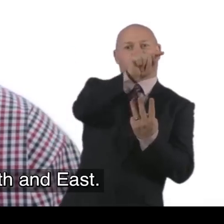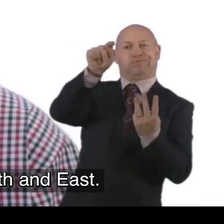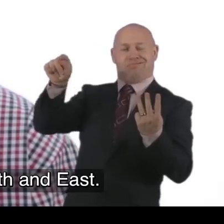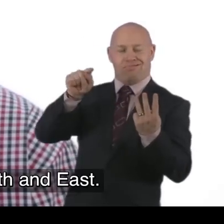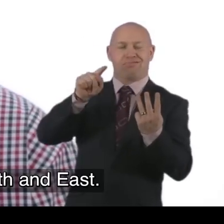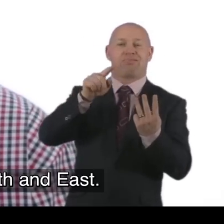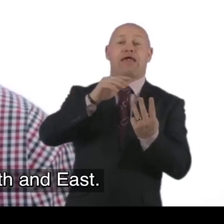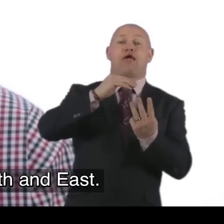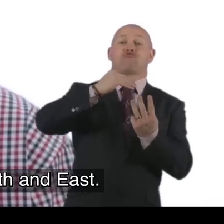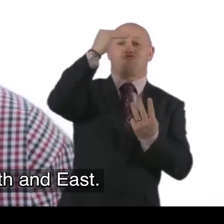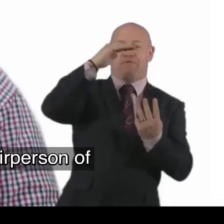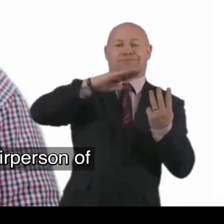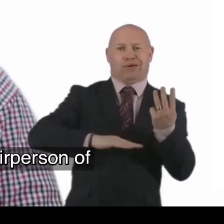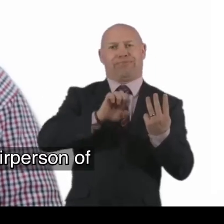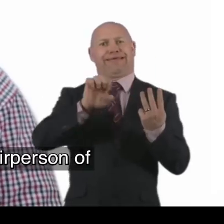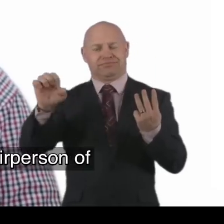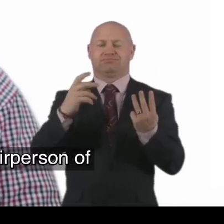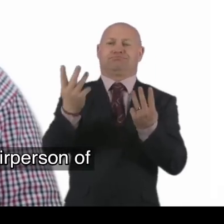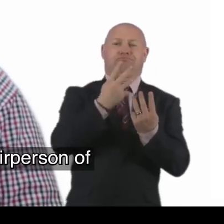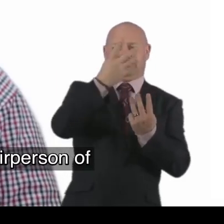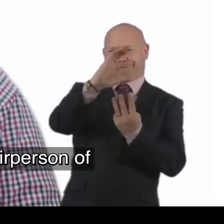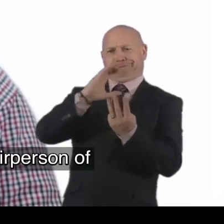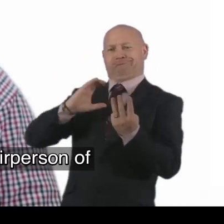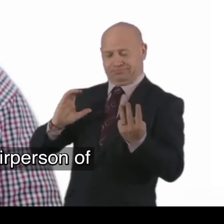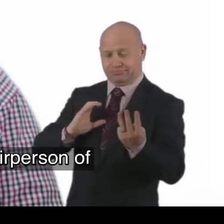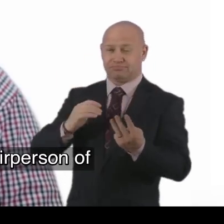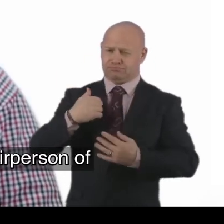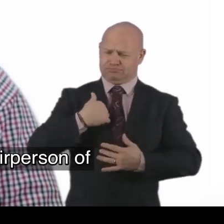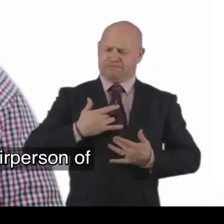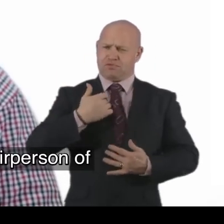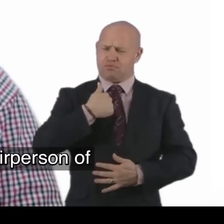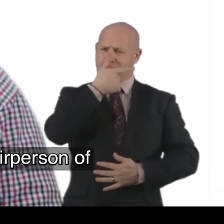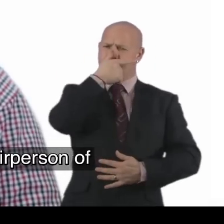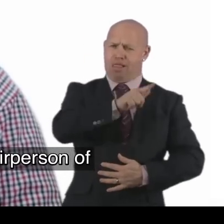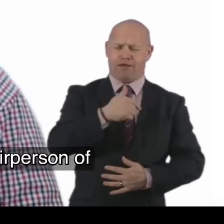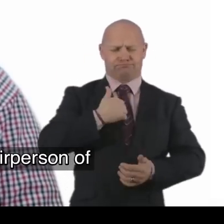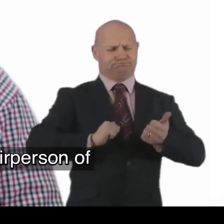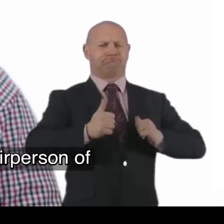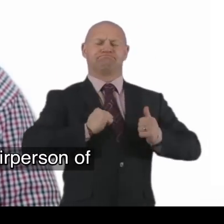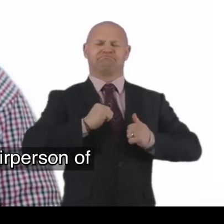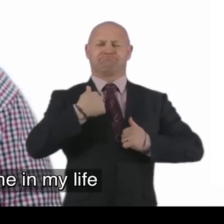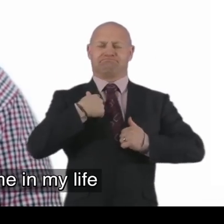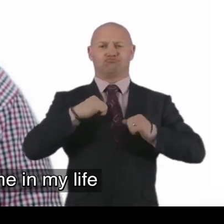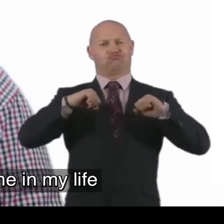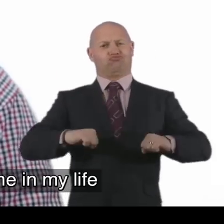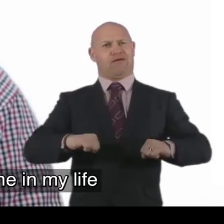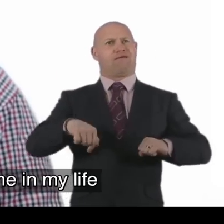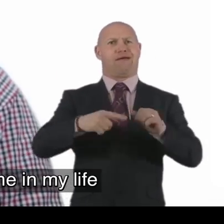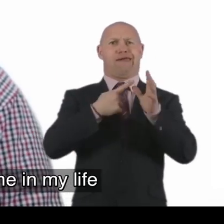councils, North, South and East. I consider myself very privileged and very fortunate to be the chairperson of AILN.